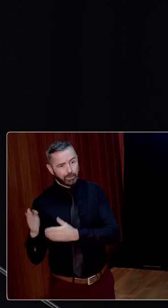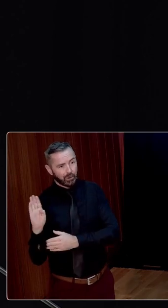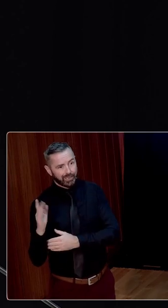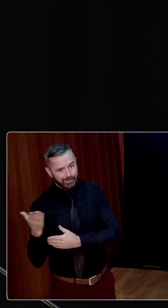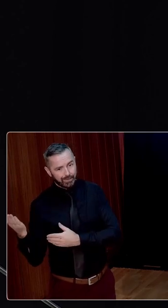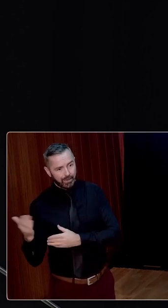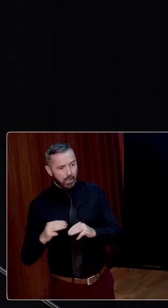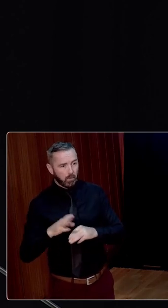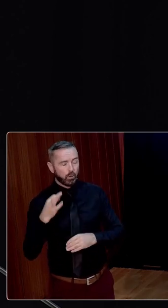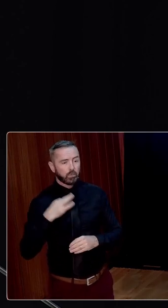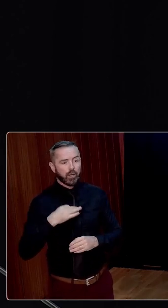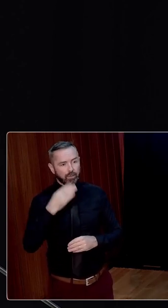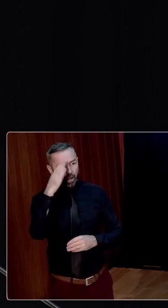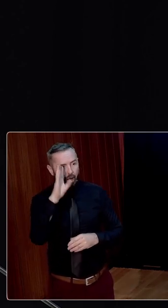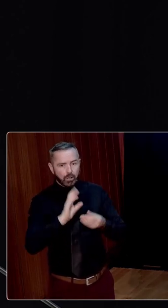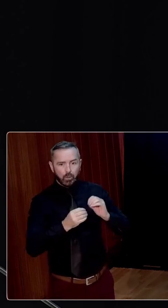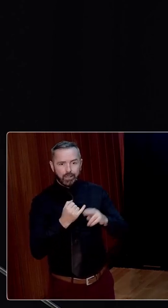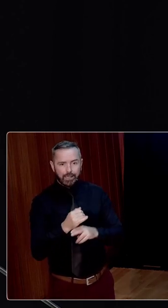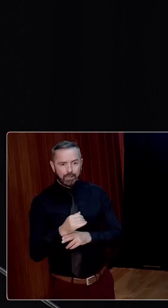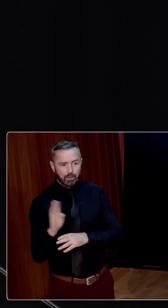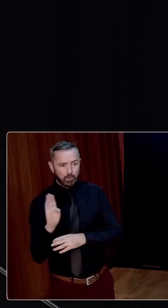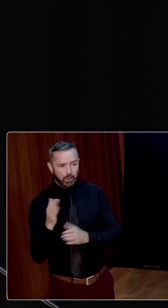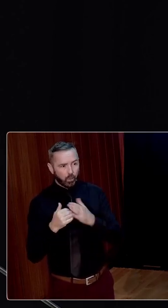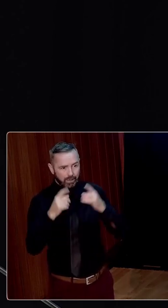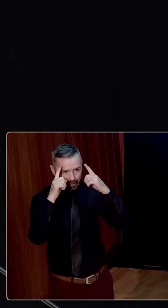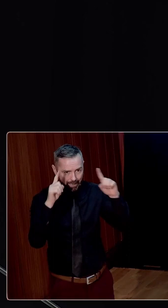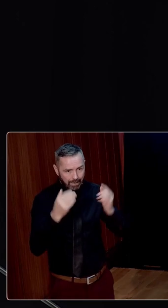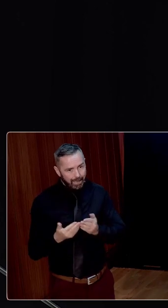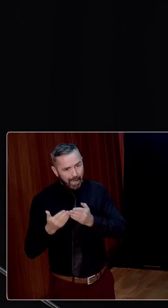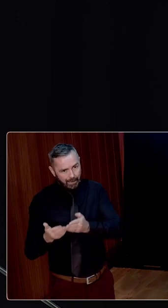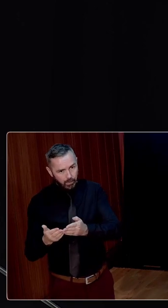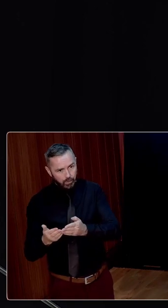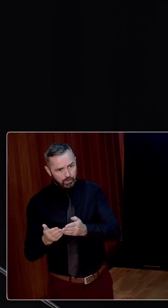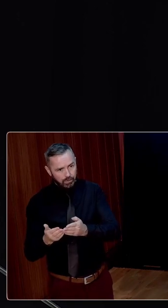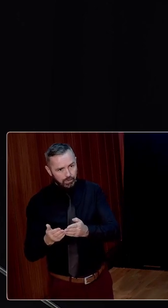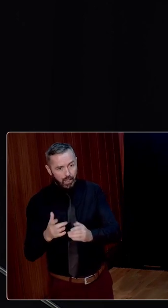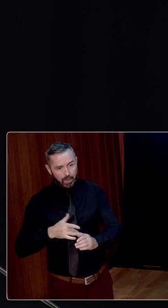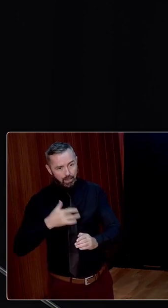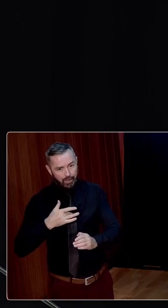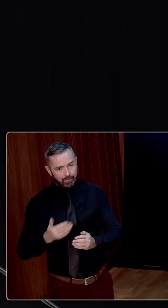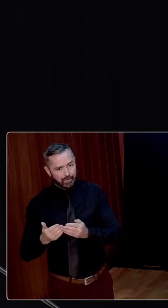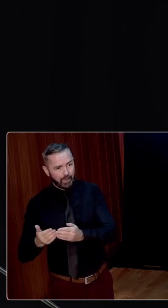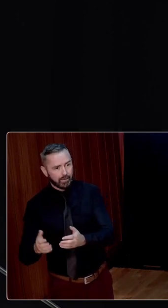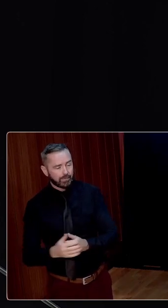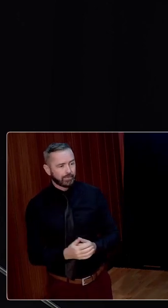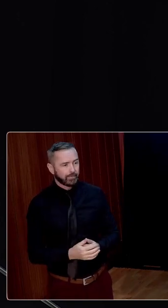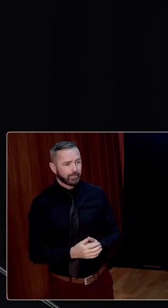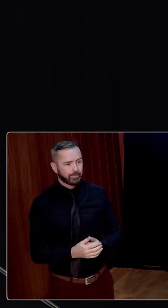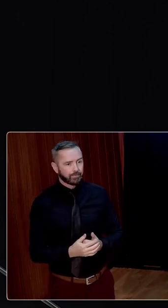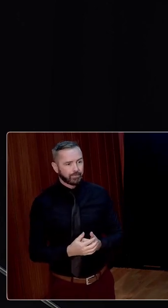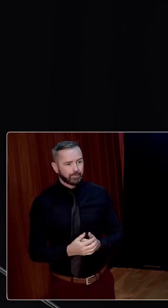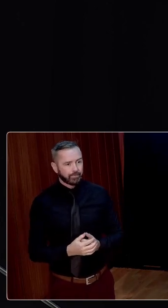far the most profitable Irish product in Britain was cattle exported on the hoof. And policy now revolves